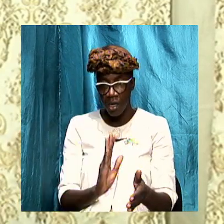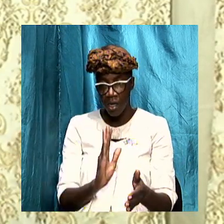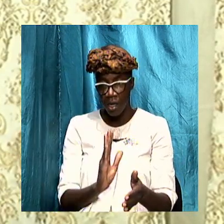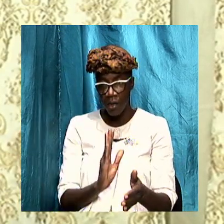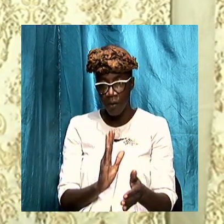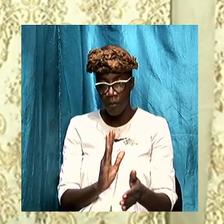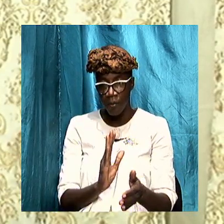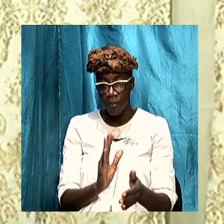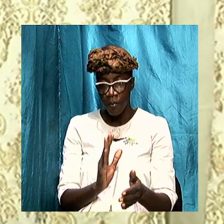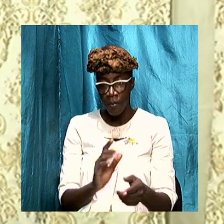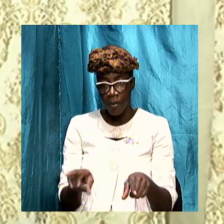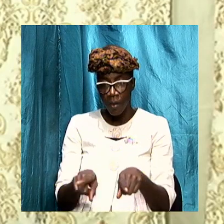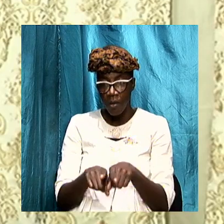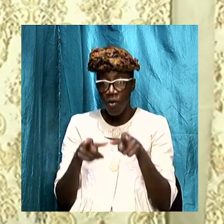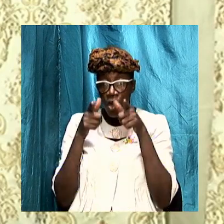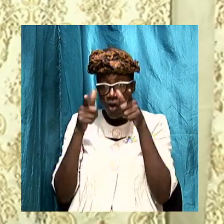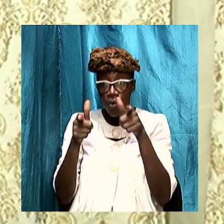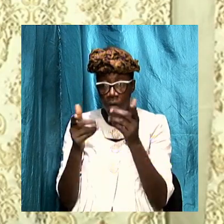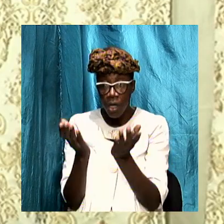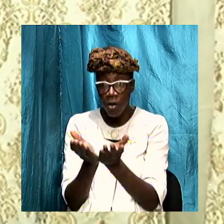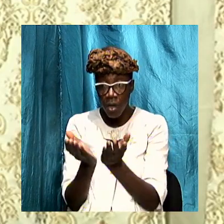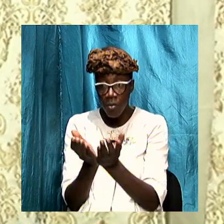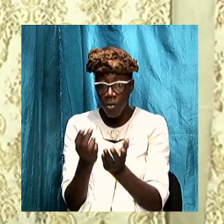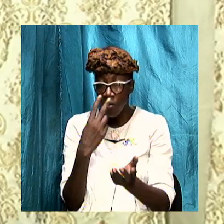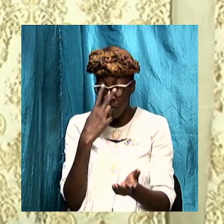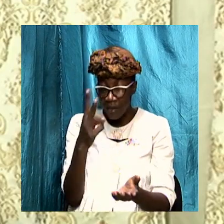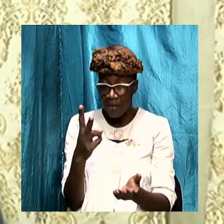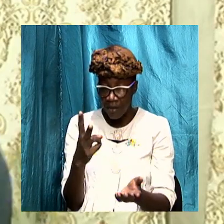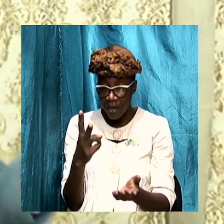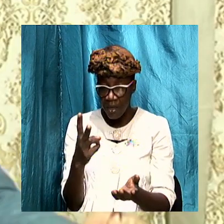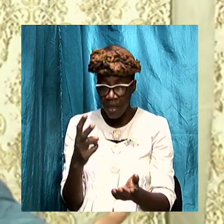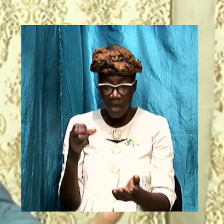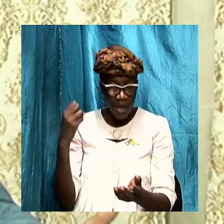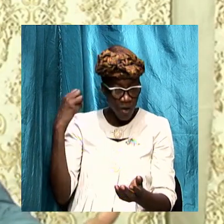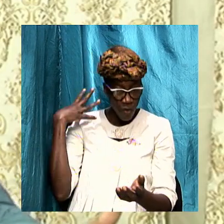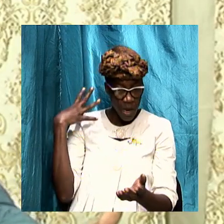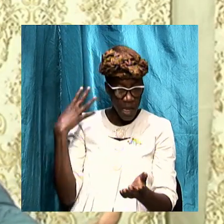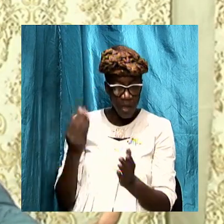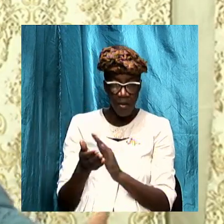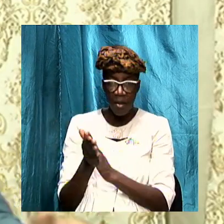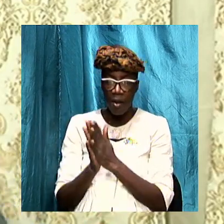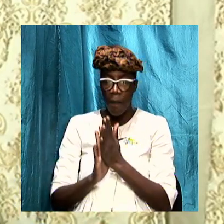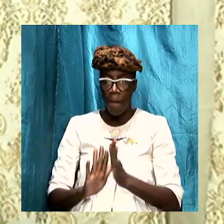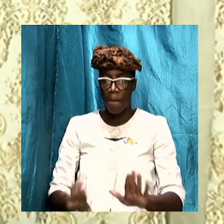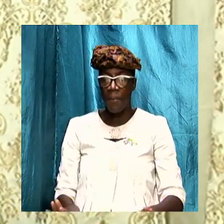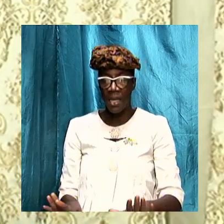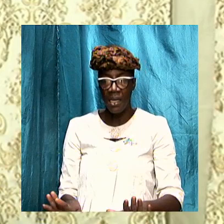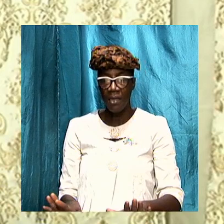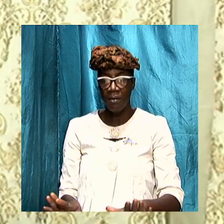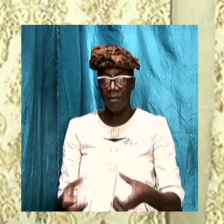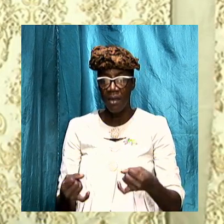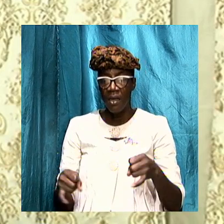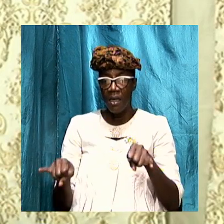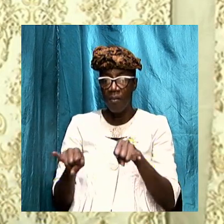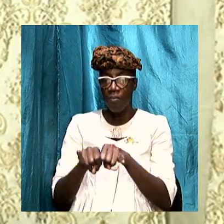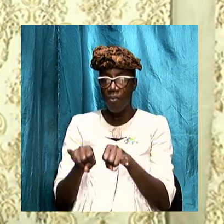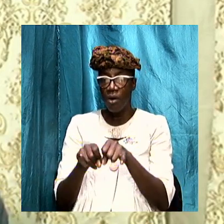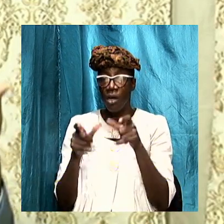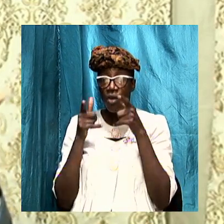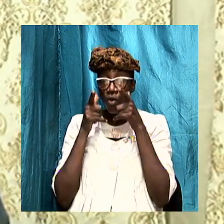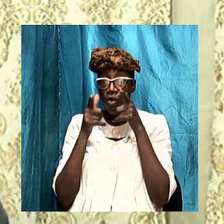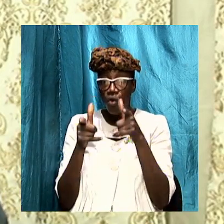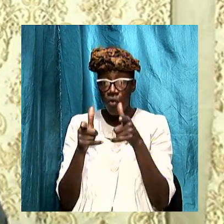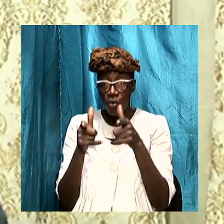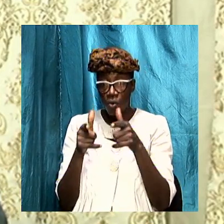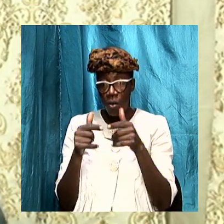as we look into the book we will see where it says grace and peace and it is important to look at the